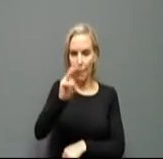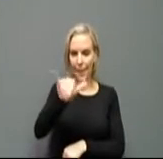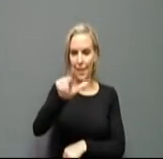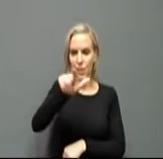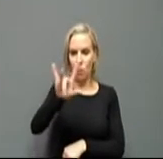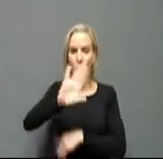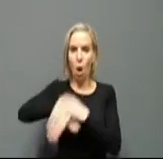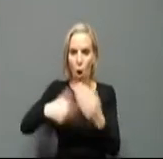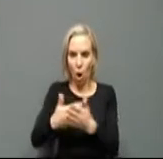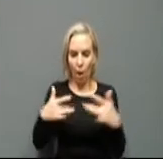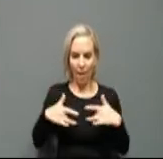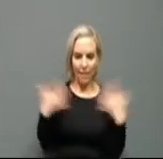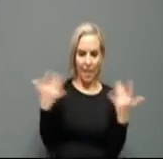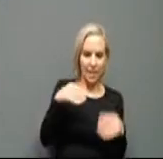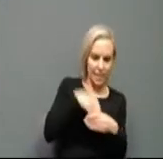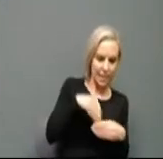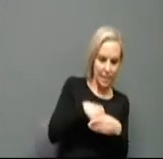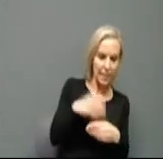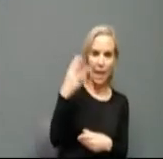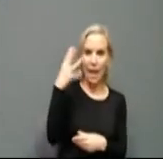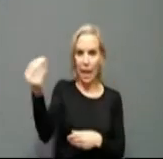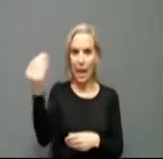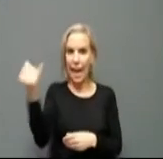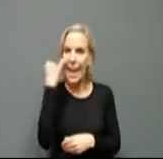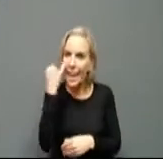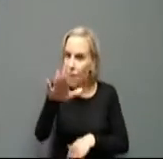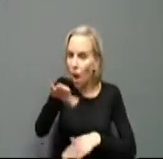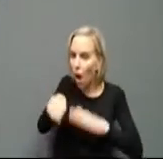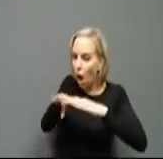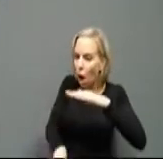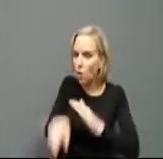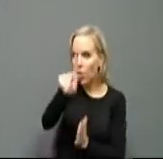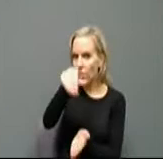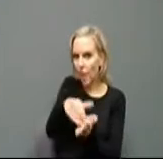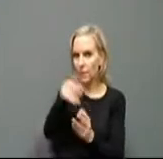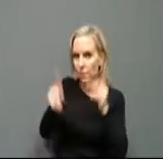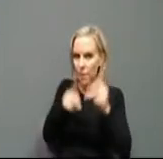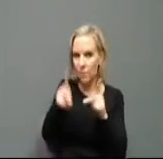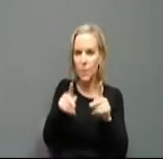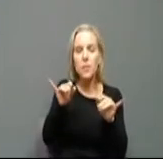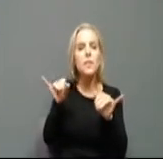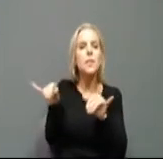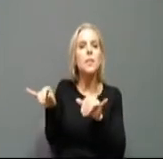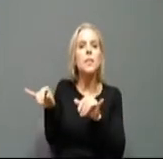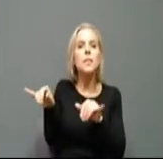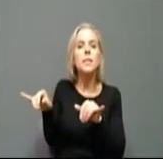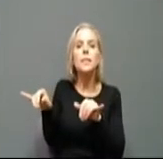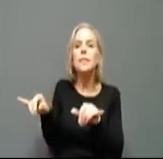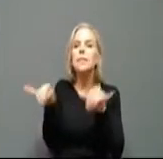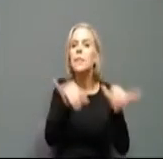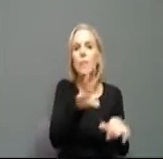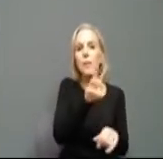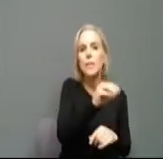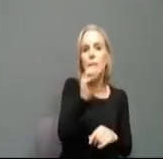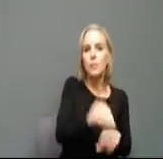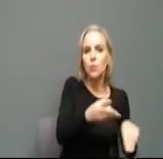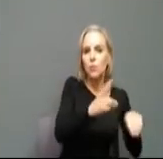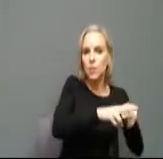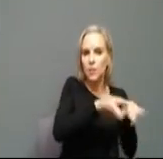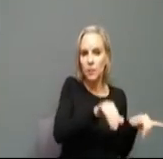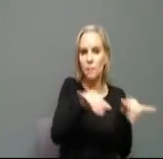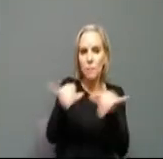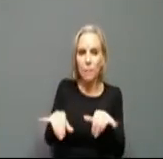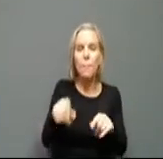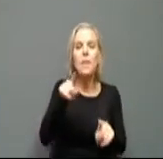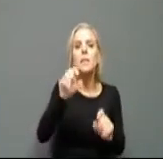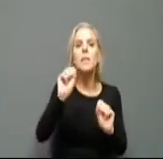indoors and outdoors with under 1000 people. That's the same group we had increased to 60 to can now be held at 75